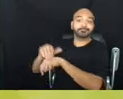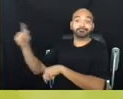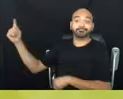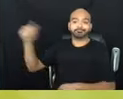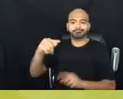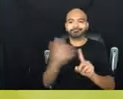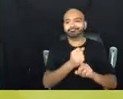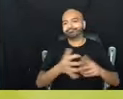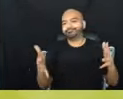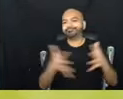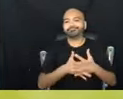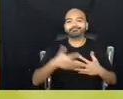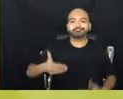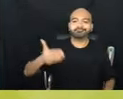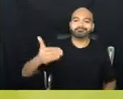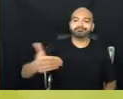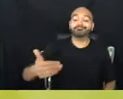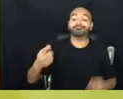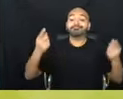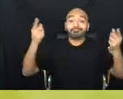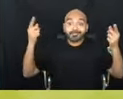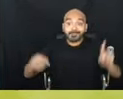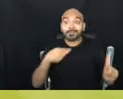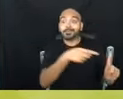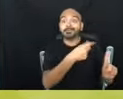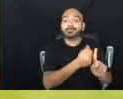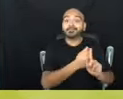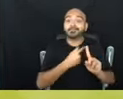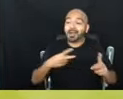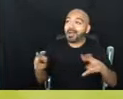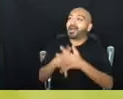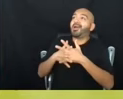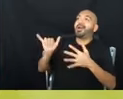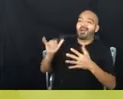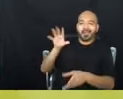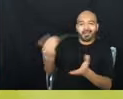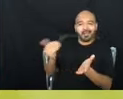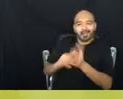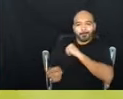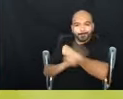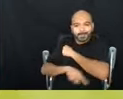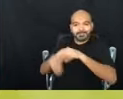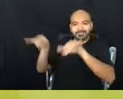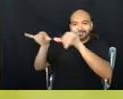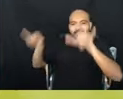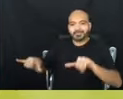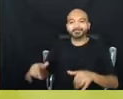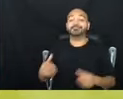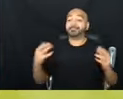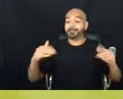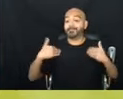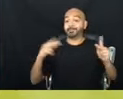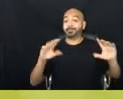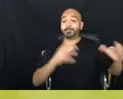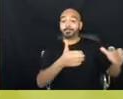And, you know, all of a sudden they would find themselves in the grips of the system again. Many of these young folks who were part of